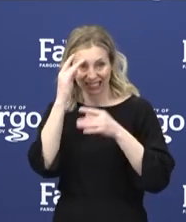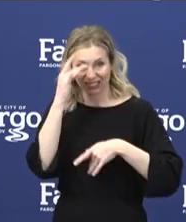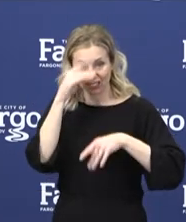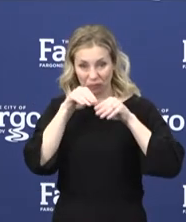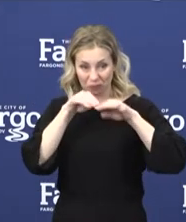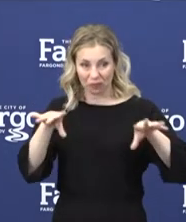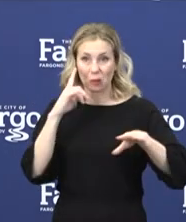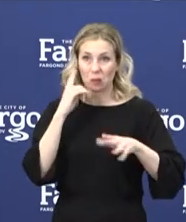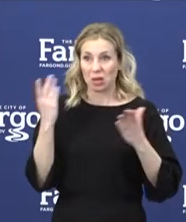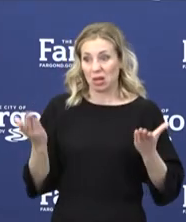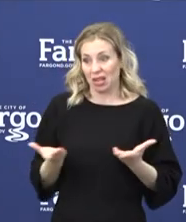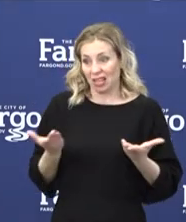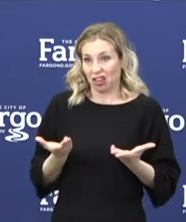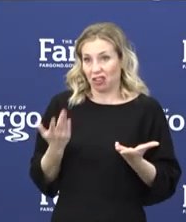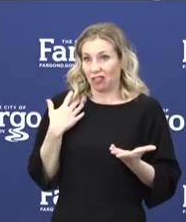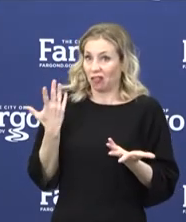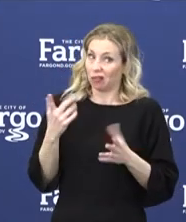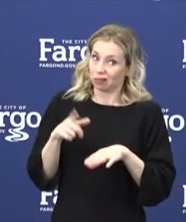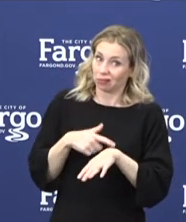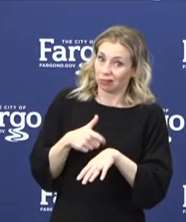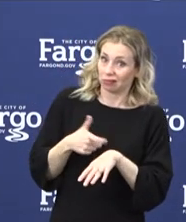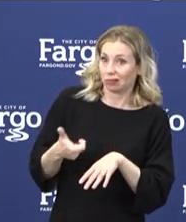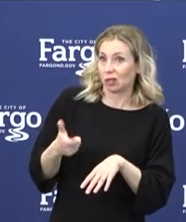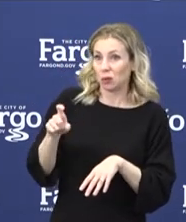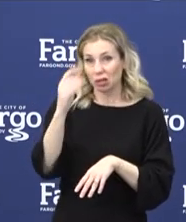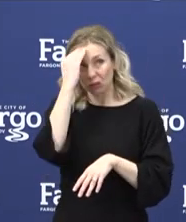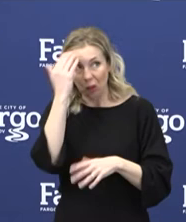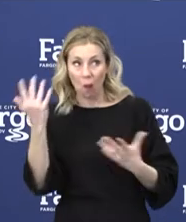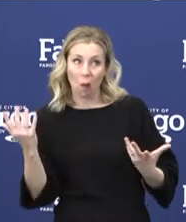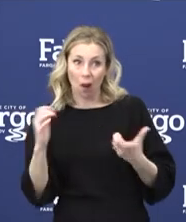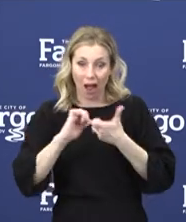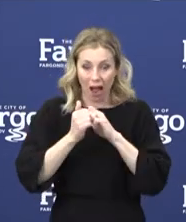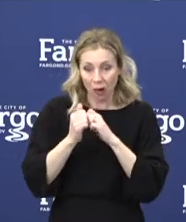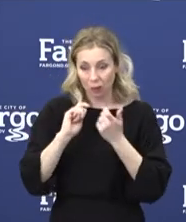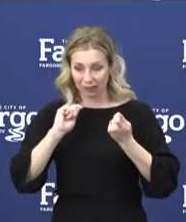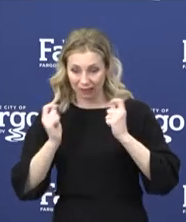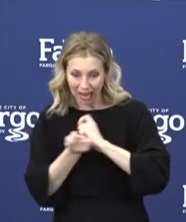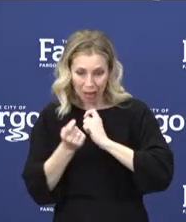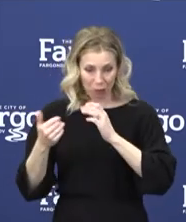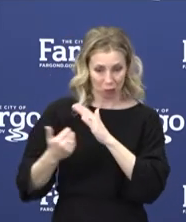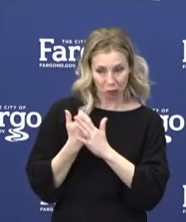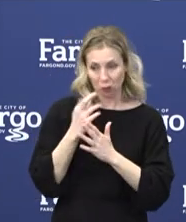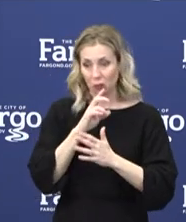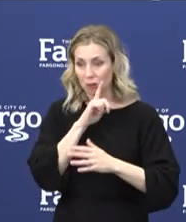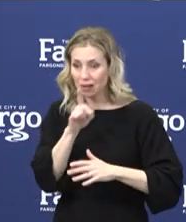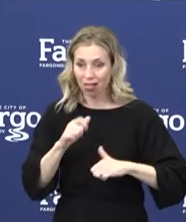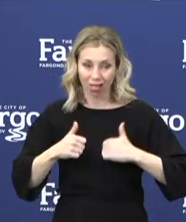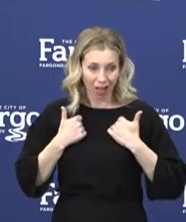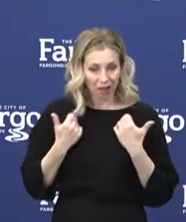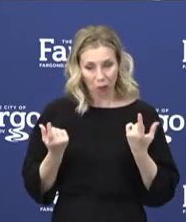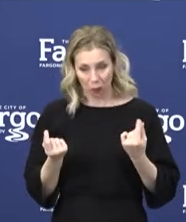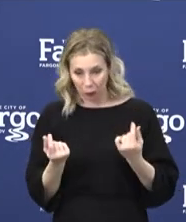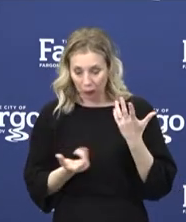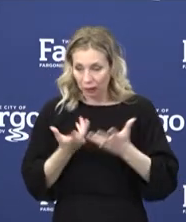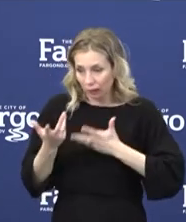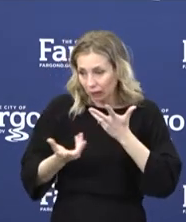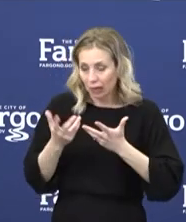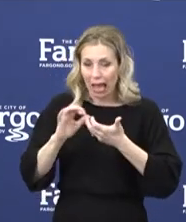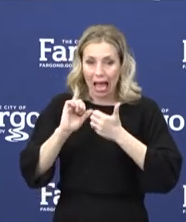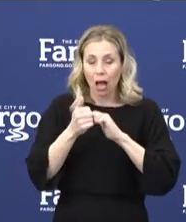all have to learn how we can adapt to this new reality. We're having conversations daily at Essentia about how we plan